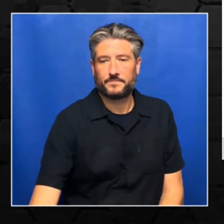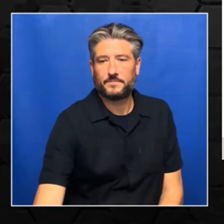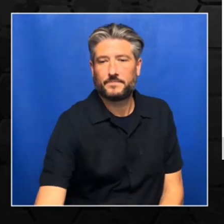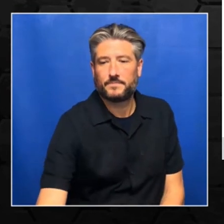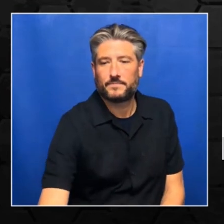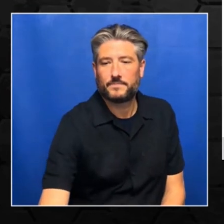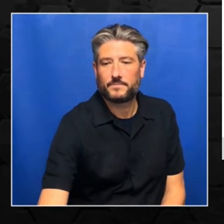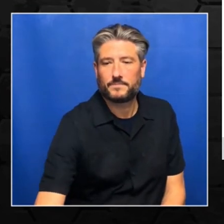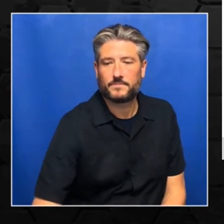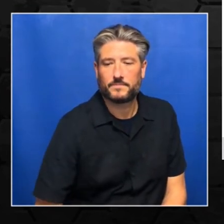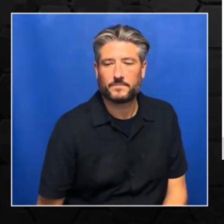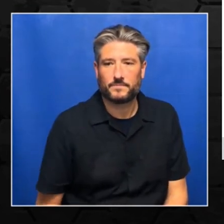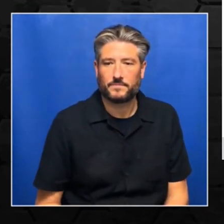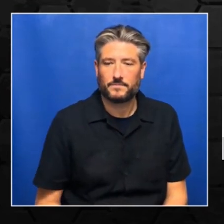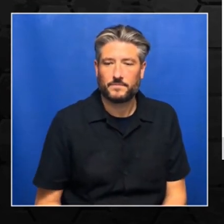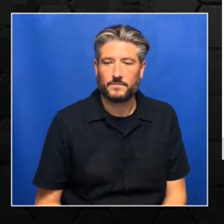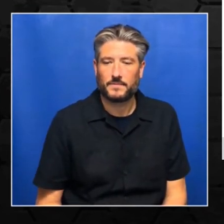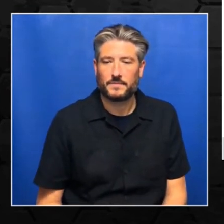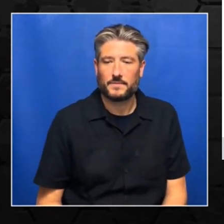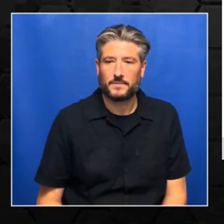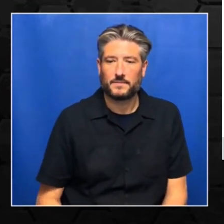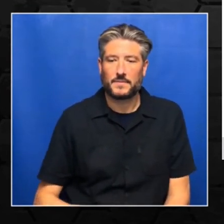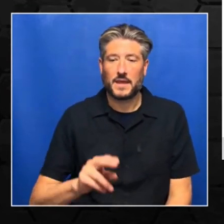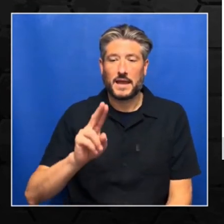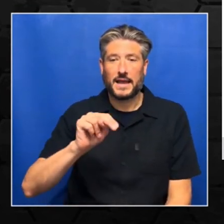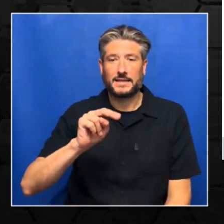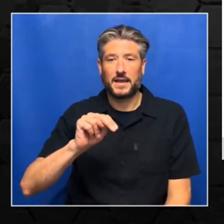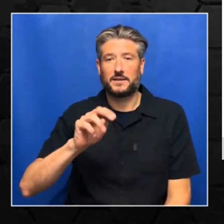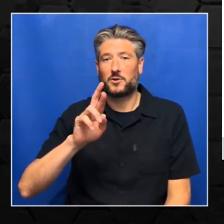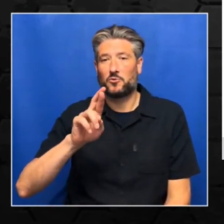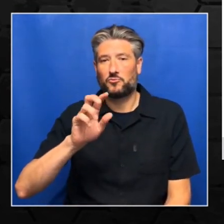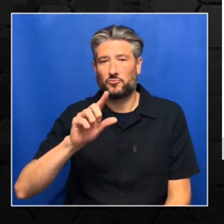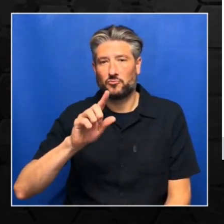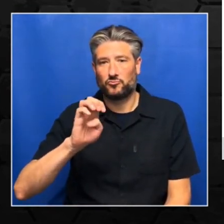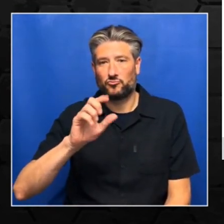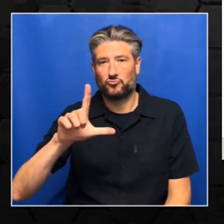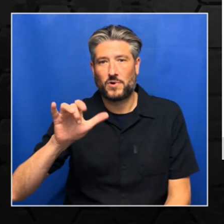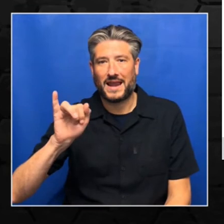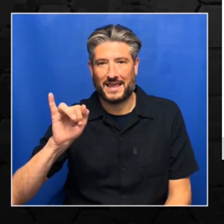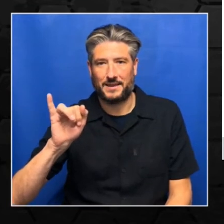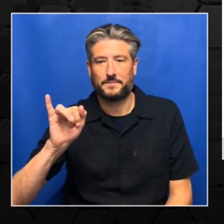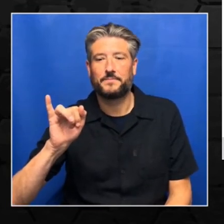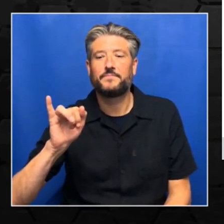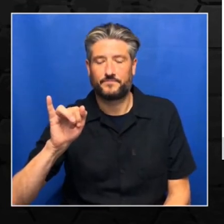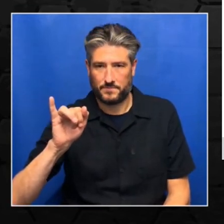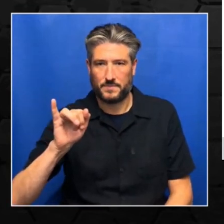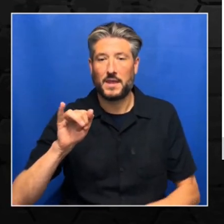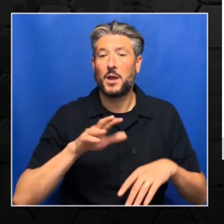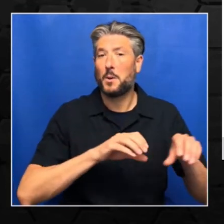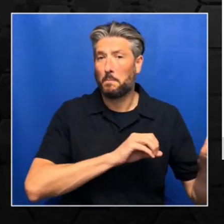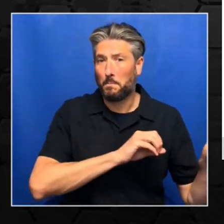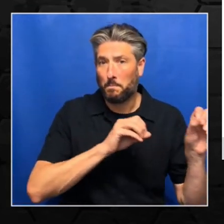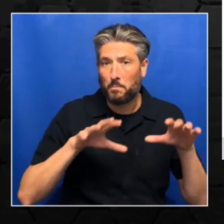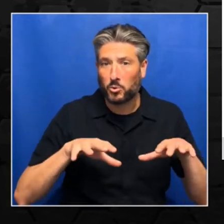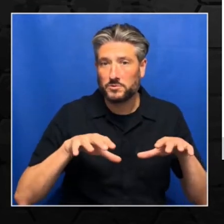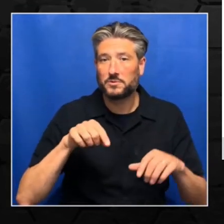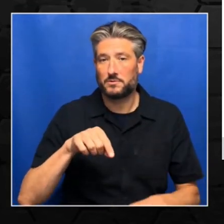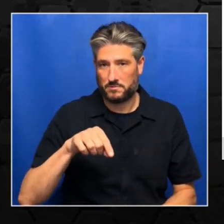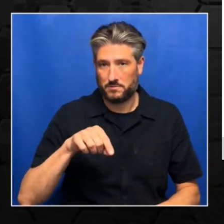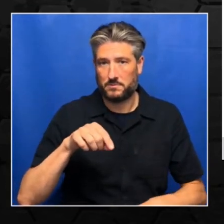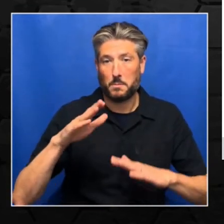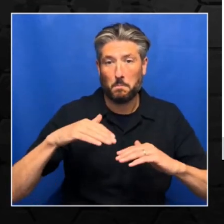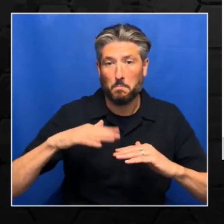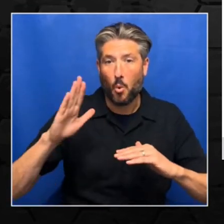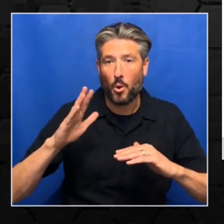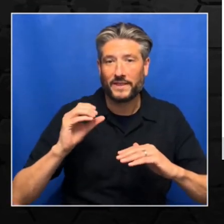And ReLU basically does this like your input, if it's greater than zero, it's going to give the same input. But if